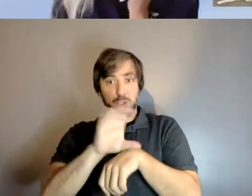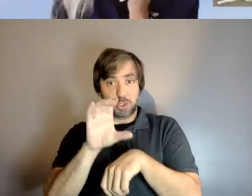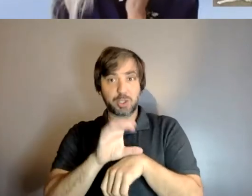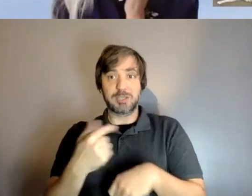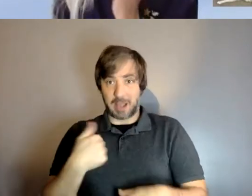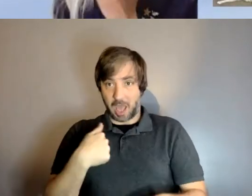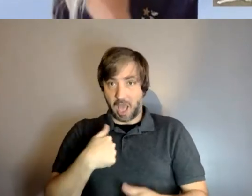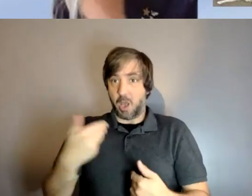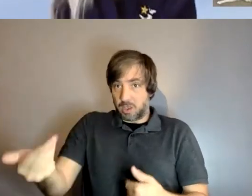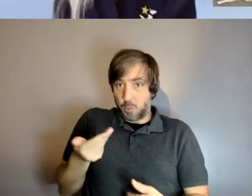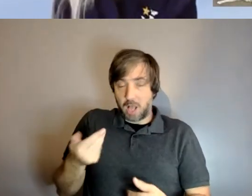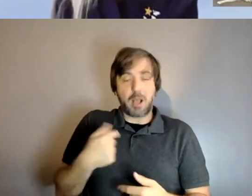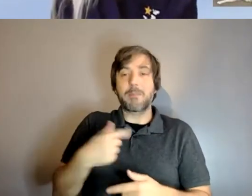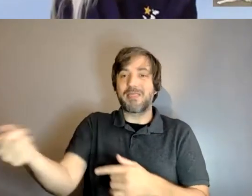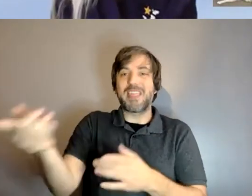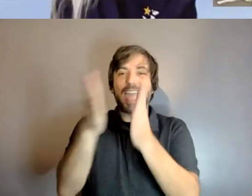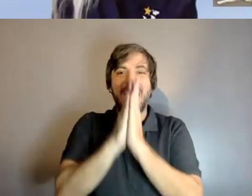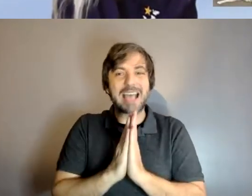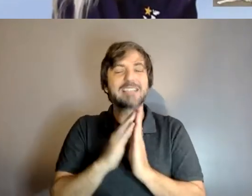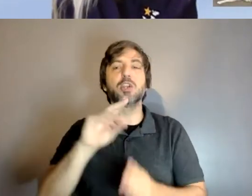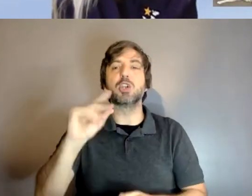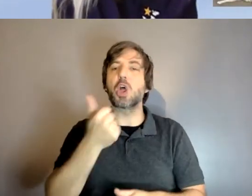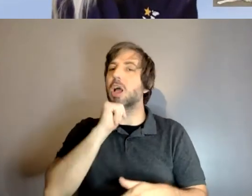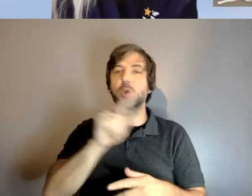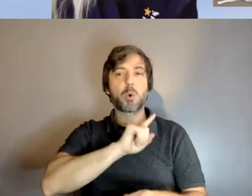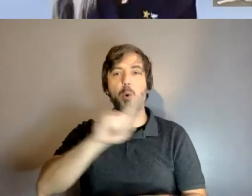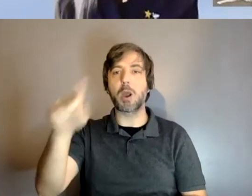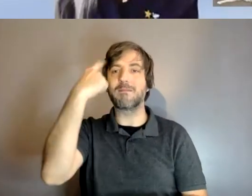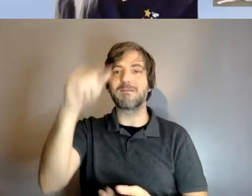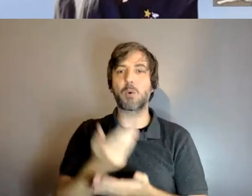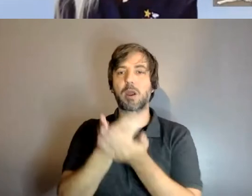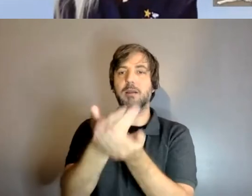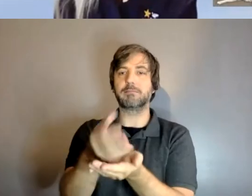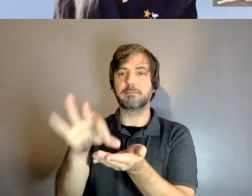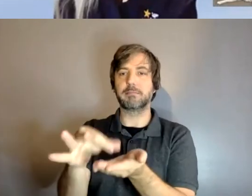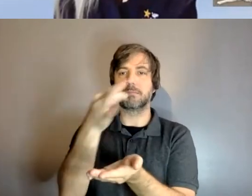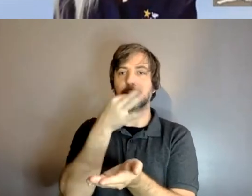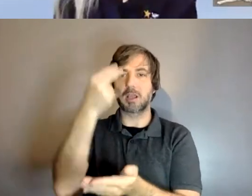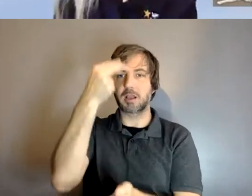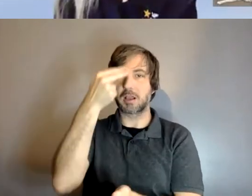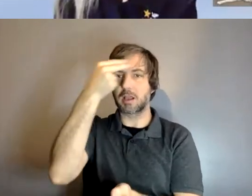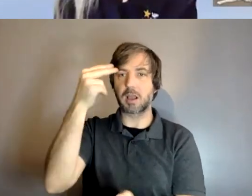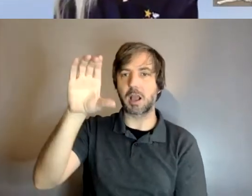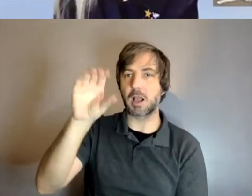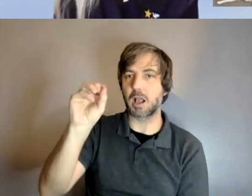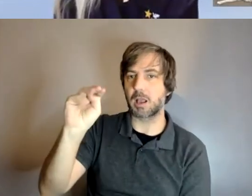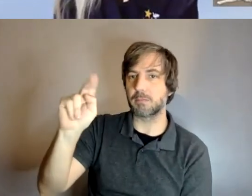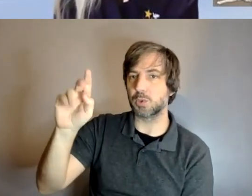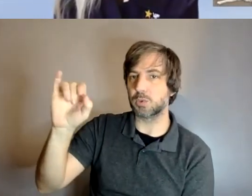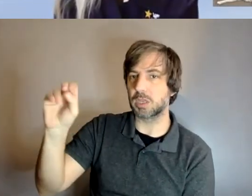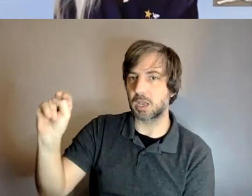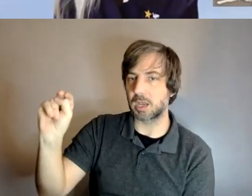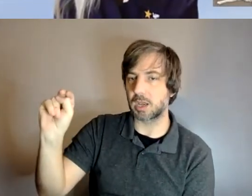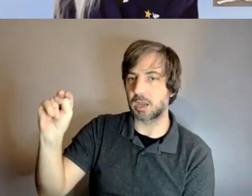asked that the dog didn't come up to for communion unfortunately that with with the the person that is their right